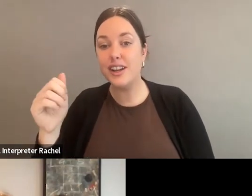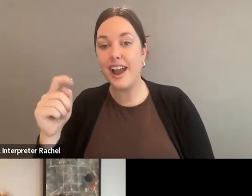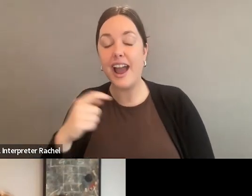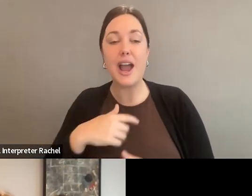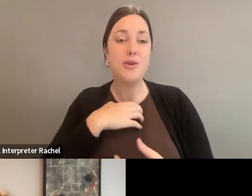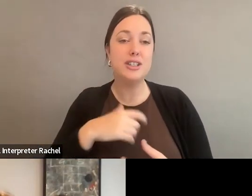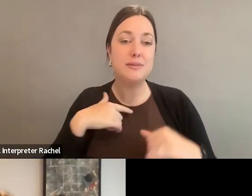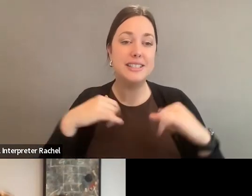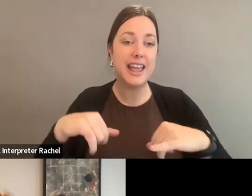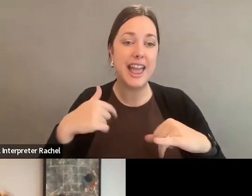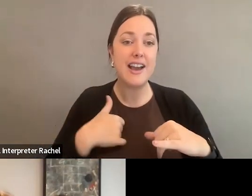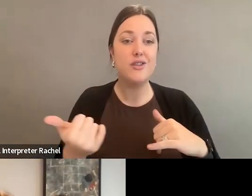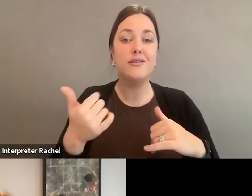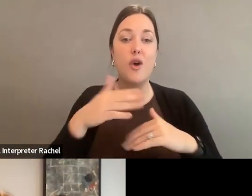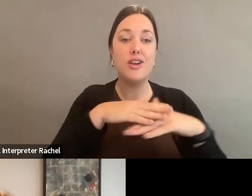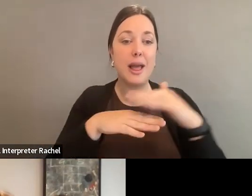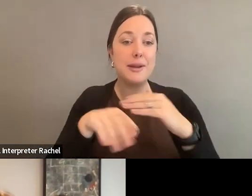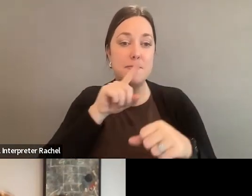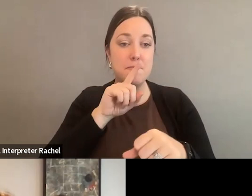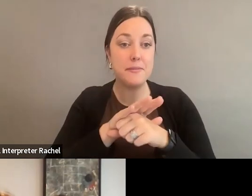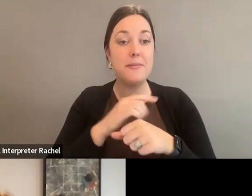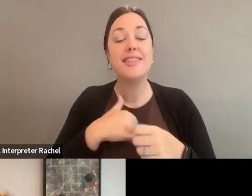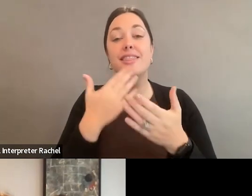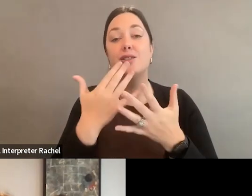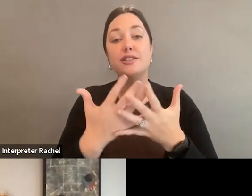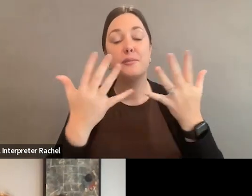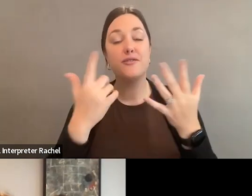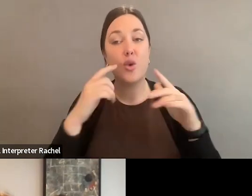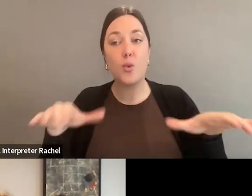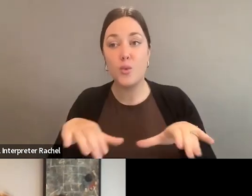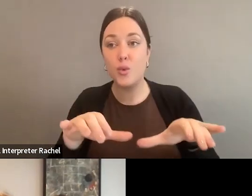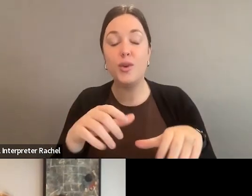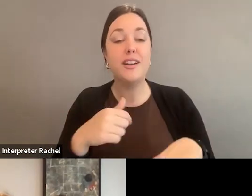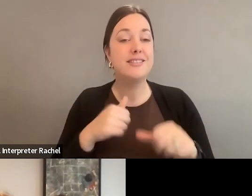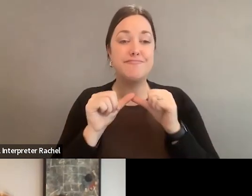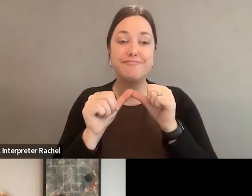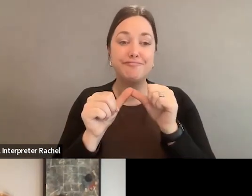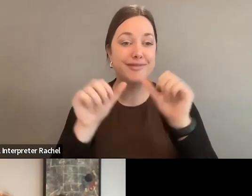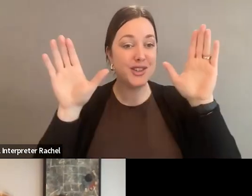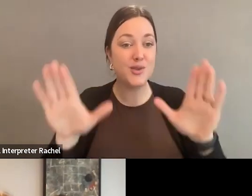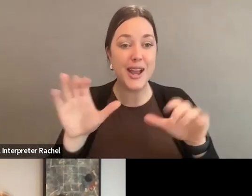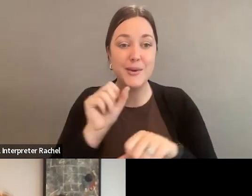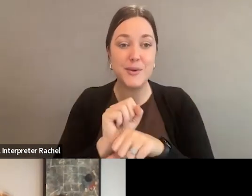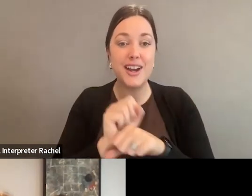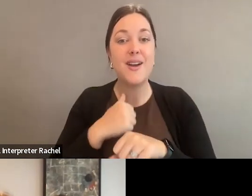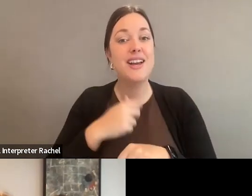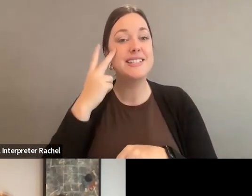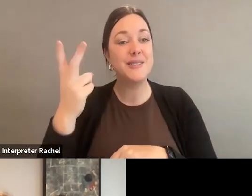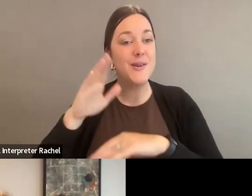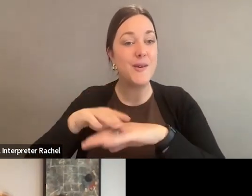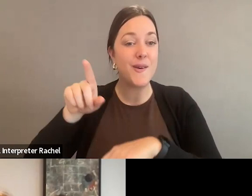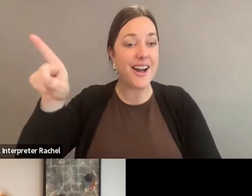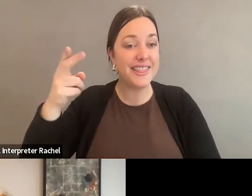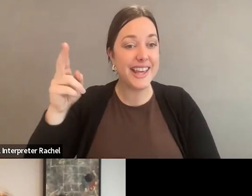commitments today. But just thank you again, everyone, for all you're doing and keep up the great work. And I'll see you on the hill